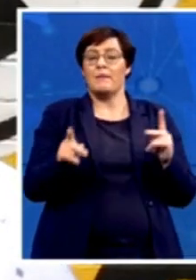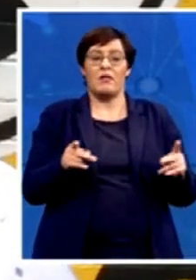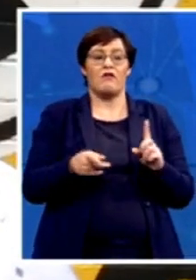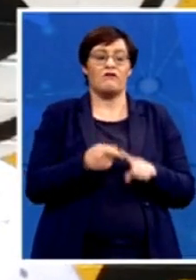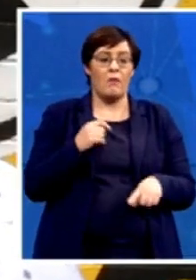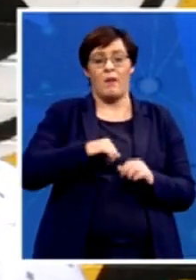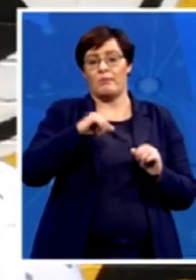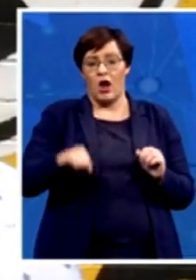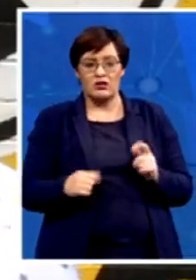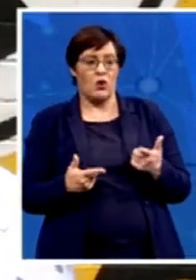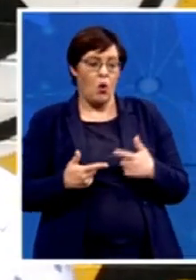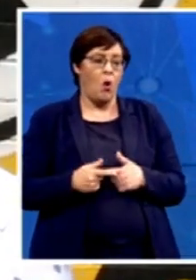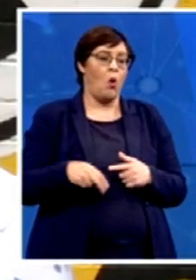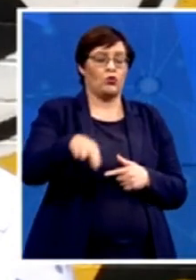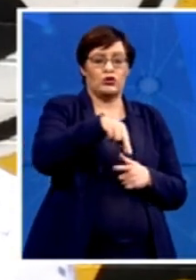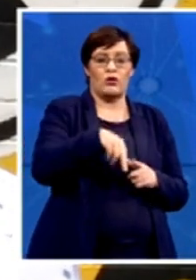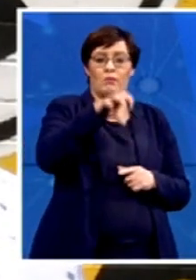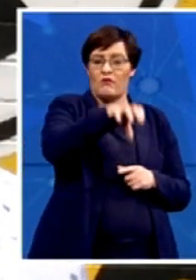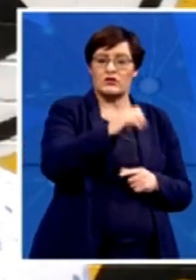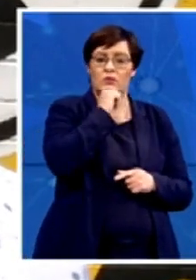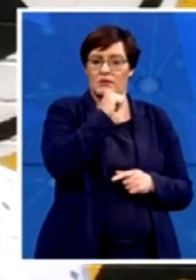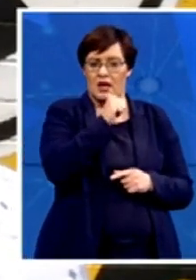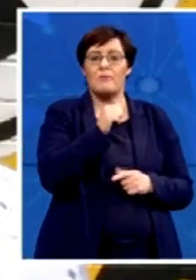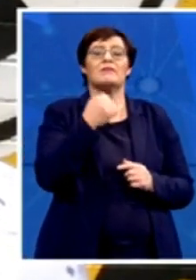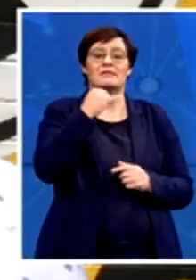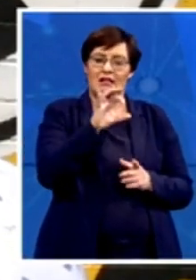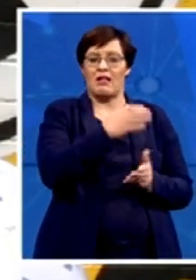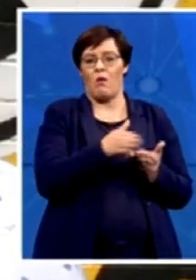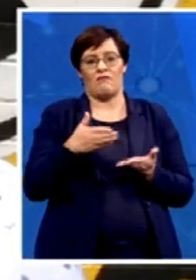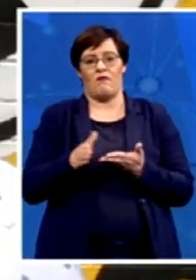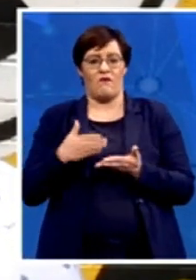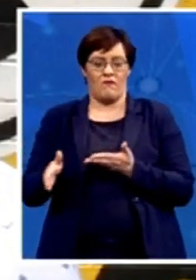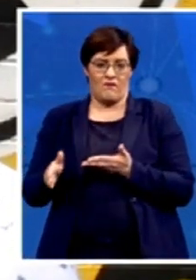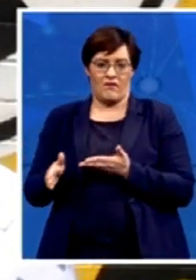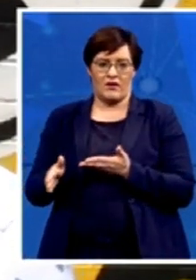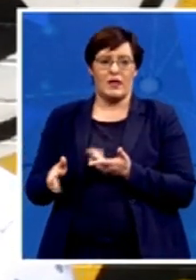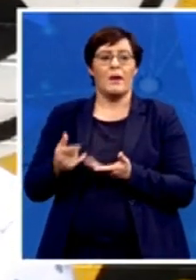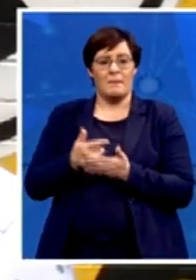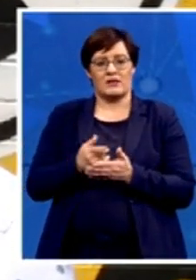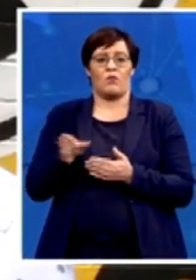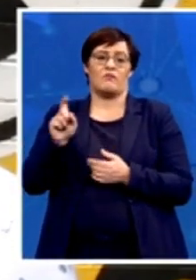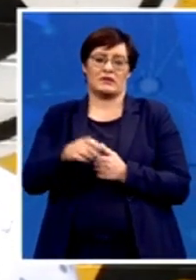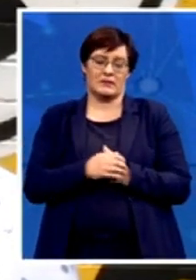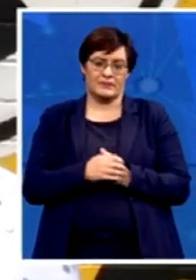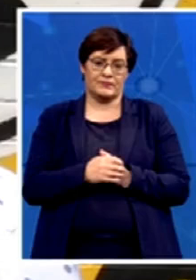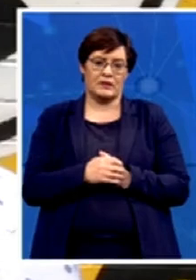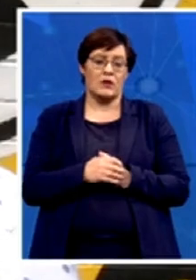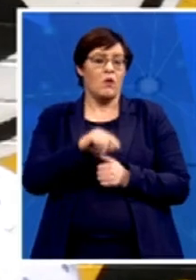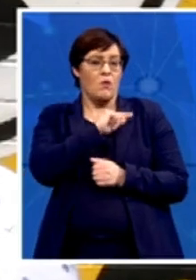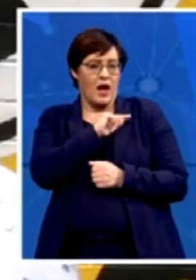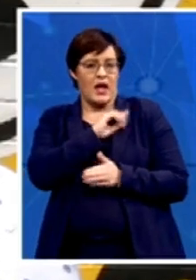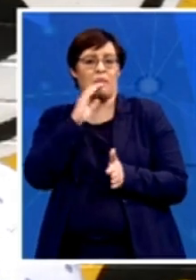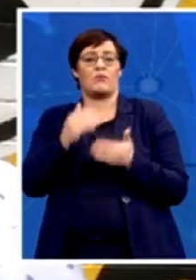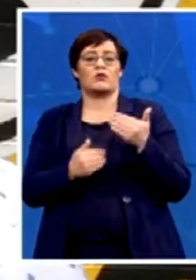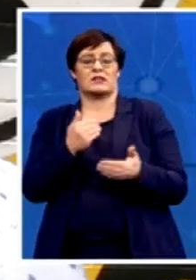we must deal and remove also them, they must also be removed. So that this process is having, is having a